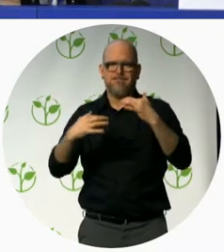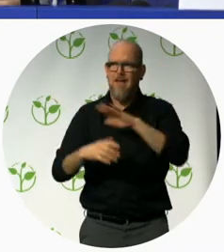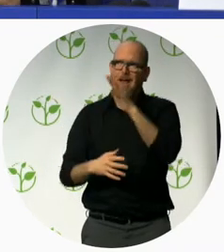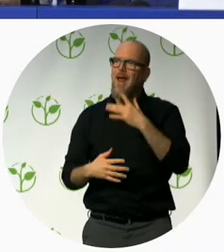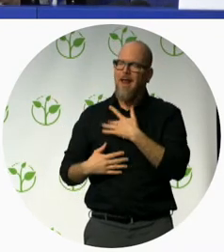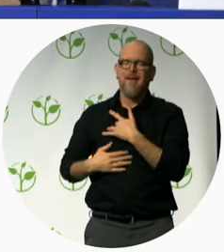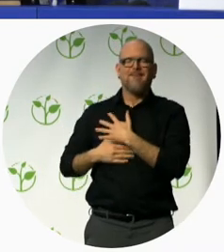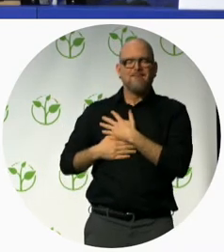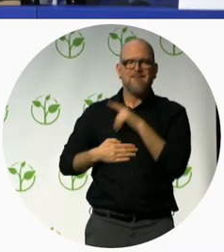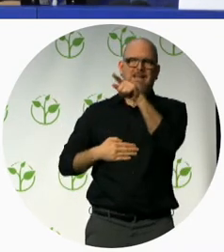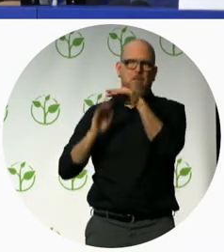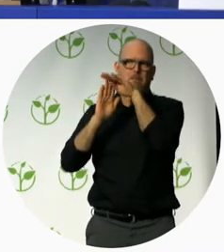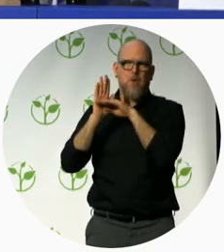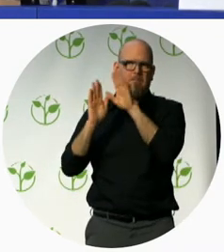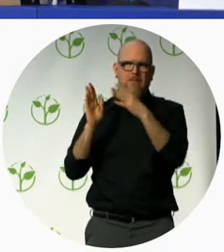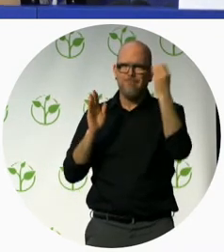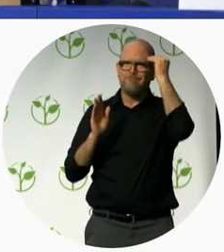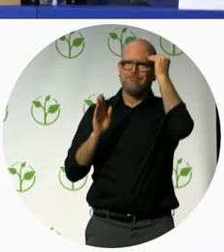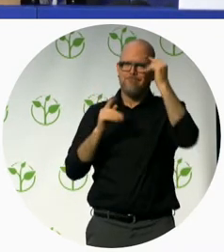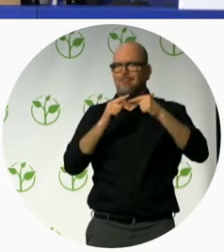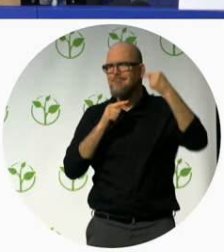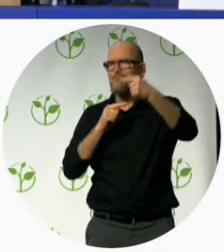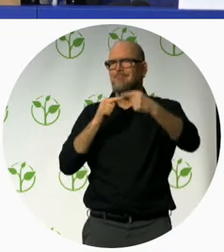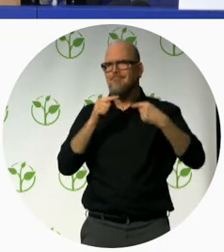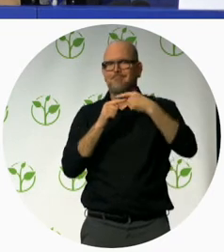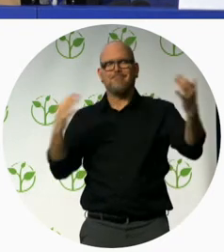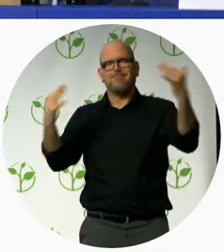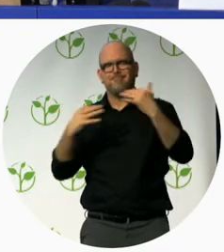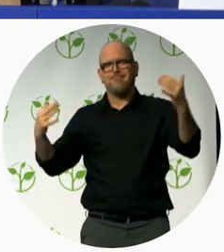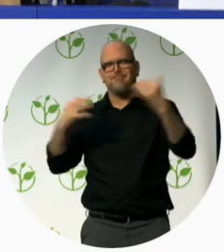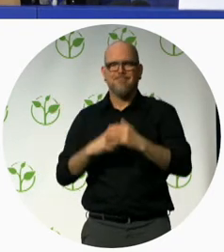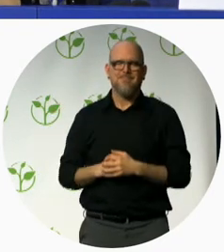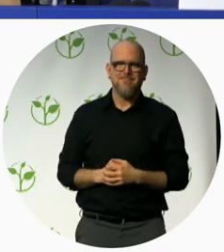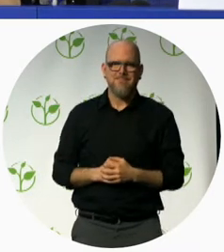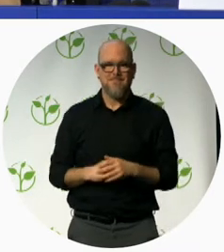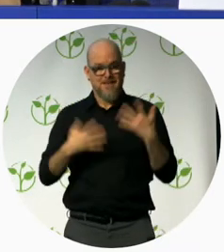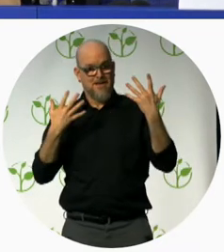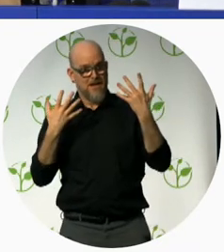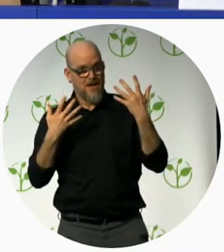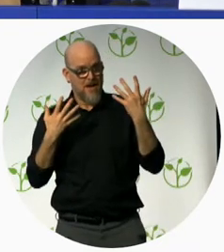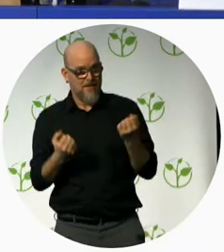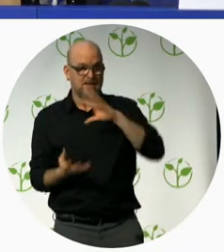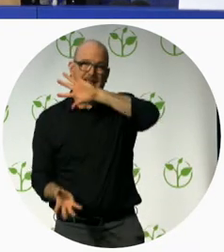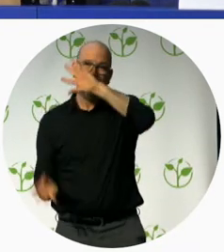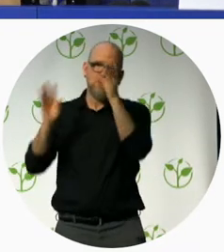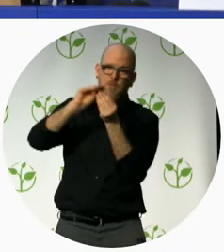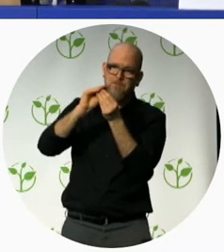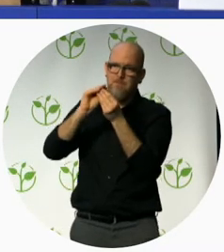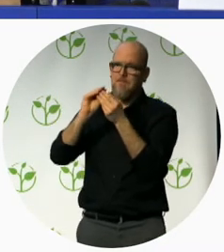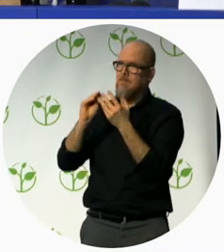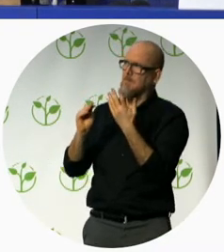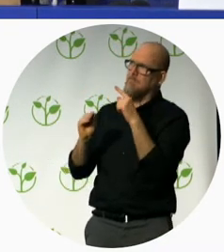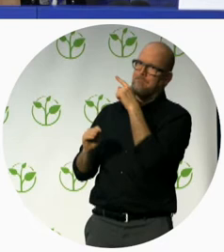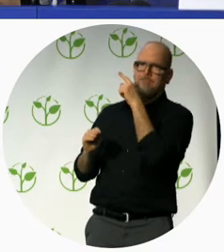so what's the bottom line accessibility means accountability and responsibility leaving nothing to chance